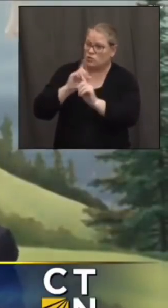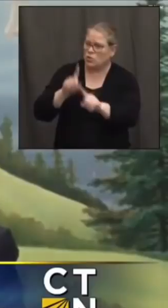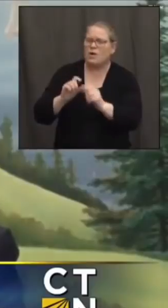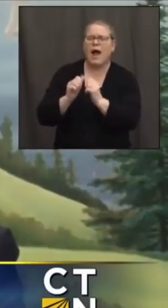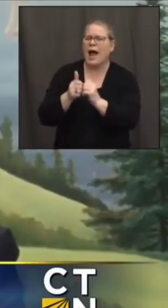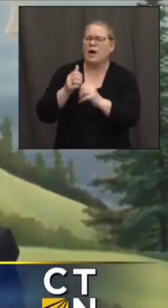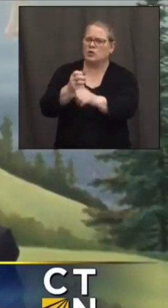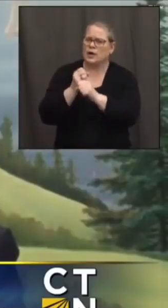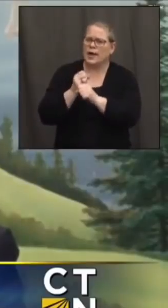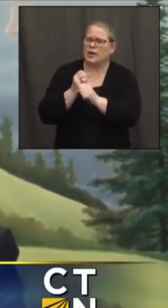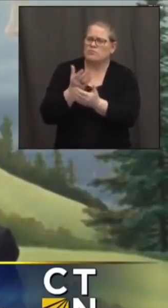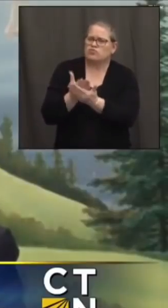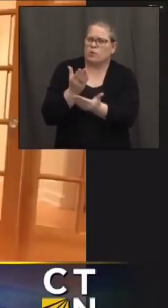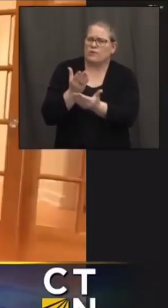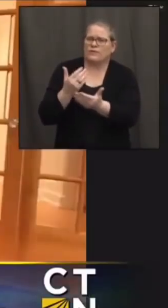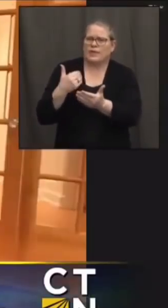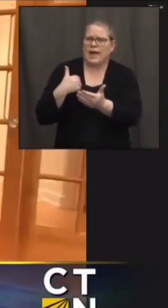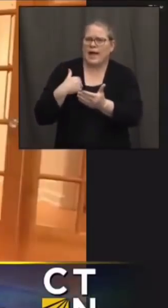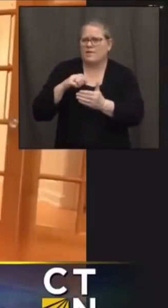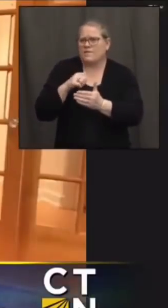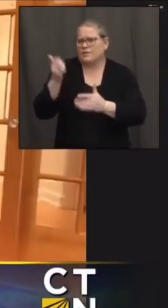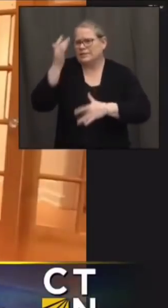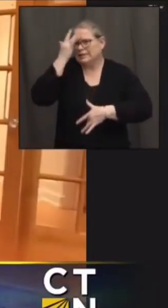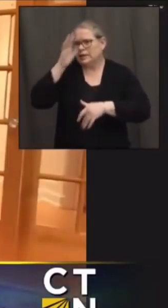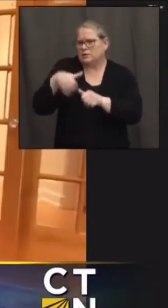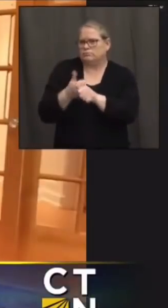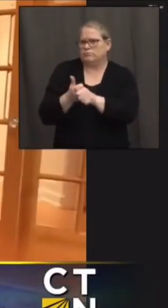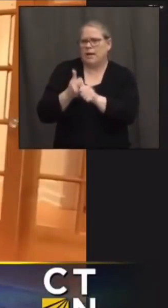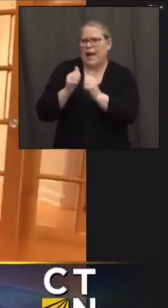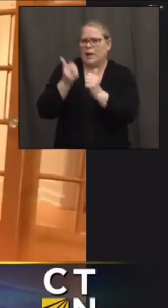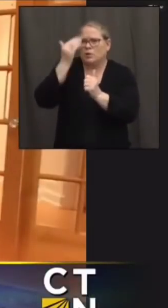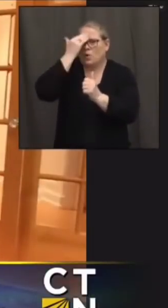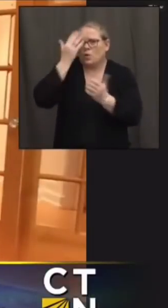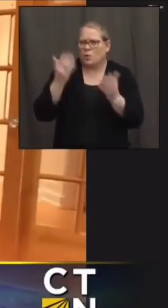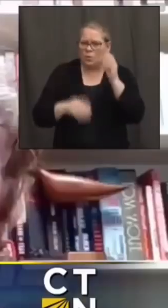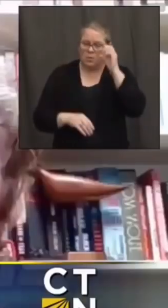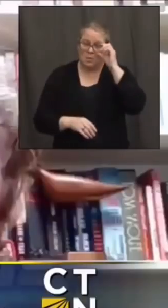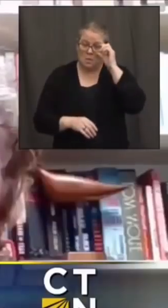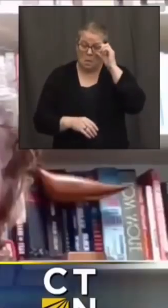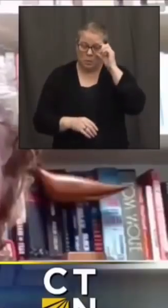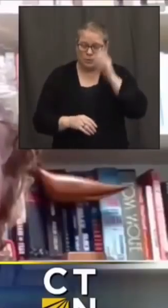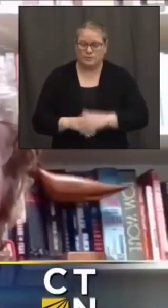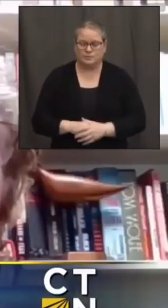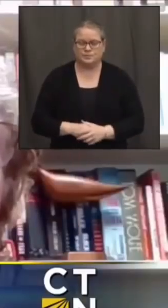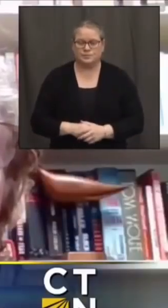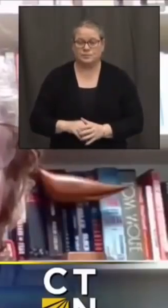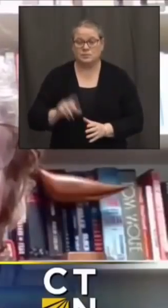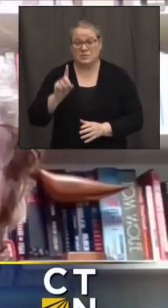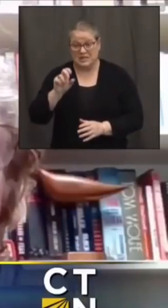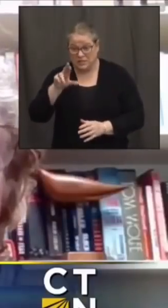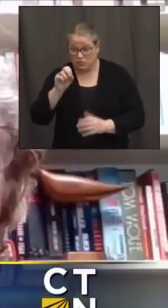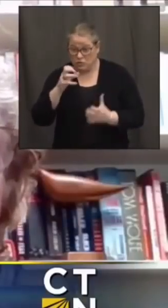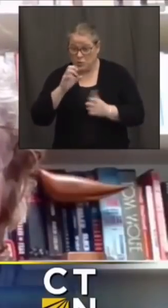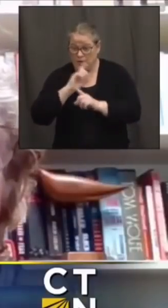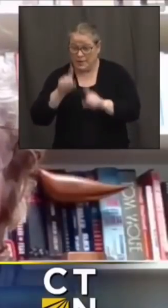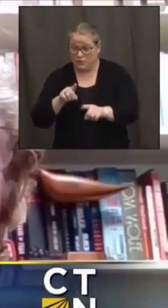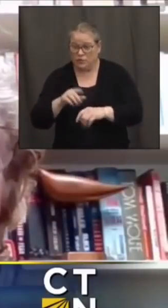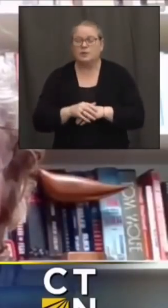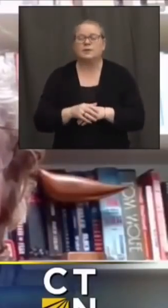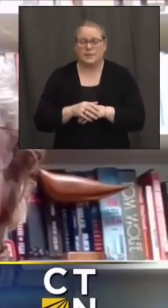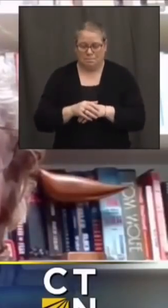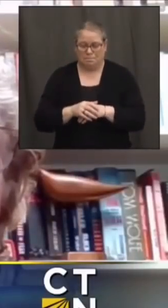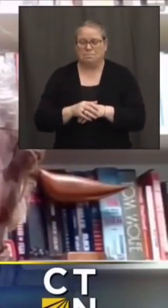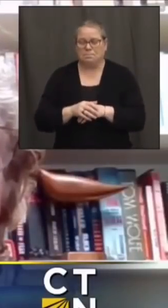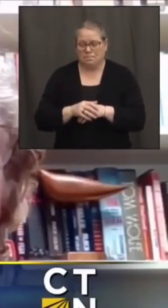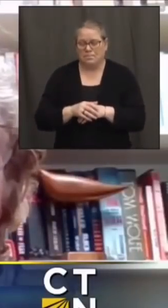adria you want to take that one yeah so um we are working through uh with our